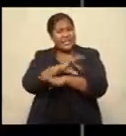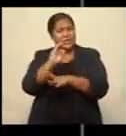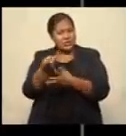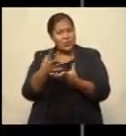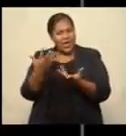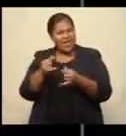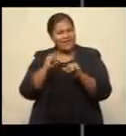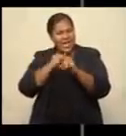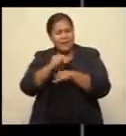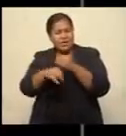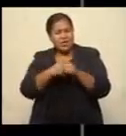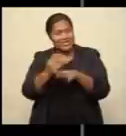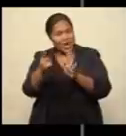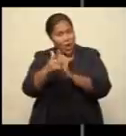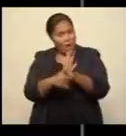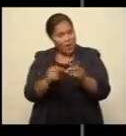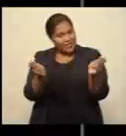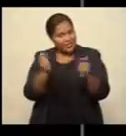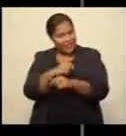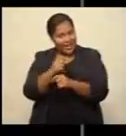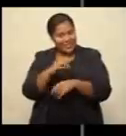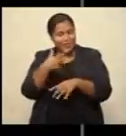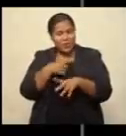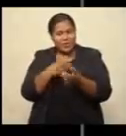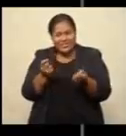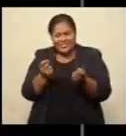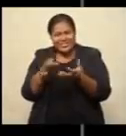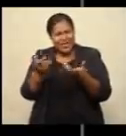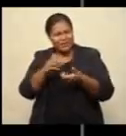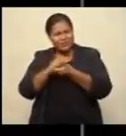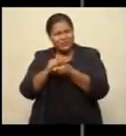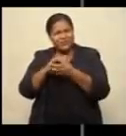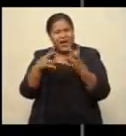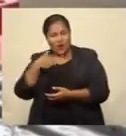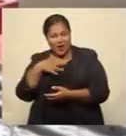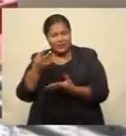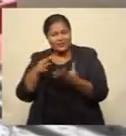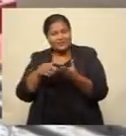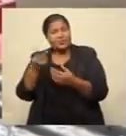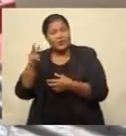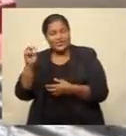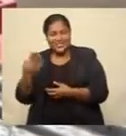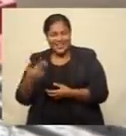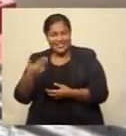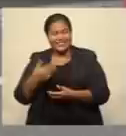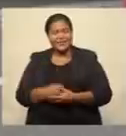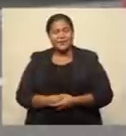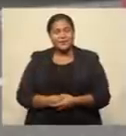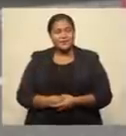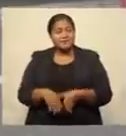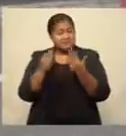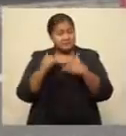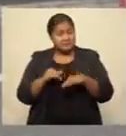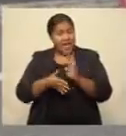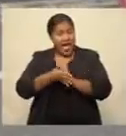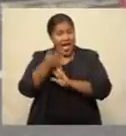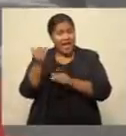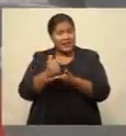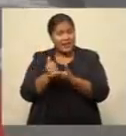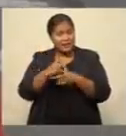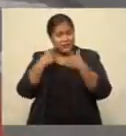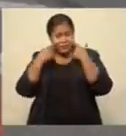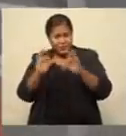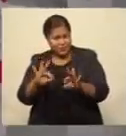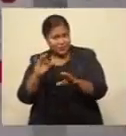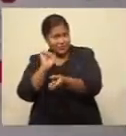immigration laws. It proposes curbing reliance on temporary migrant workers. Up ahead, high numbers of curfew